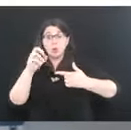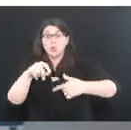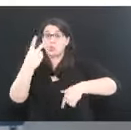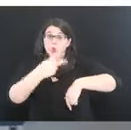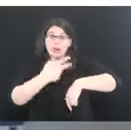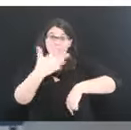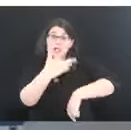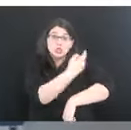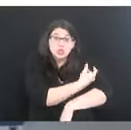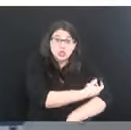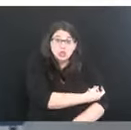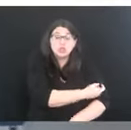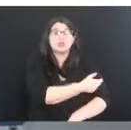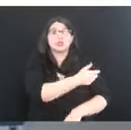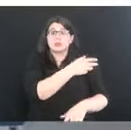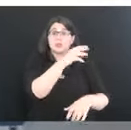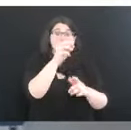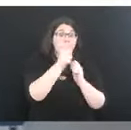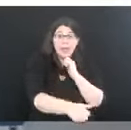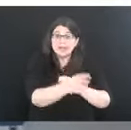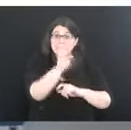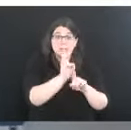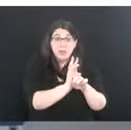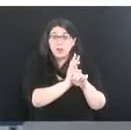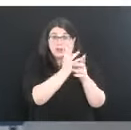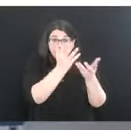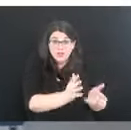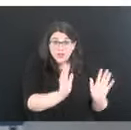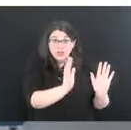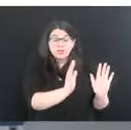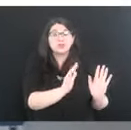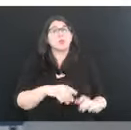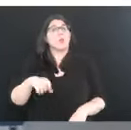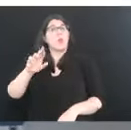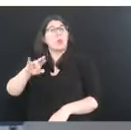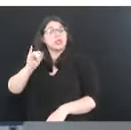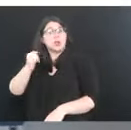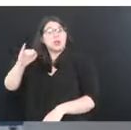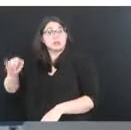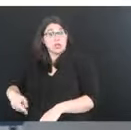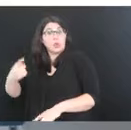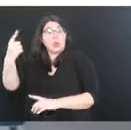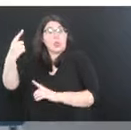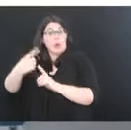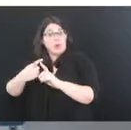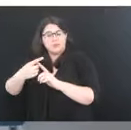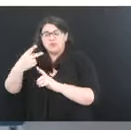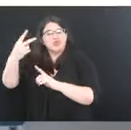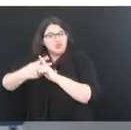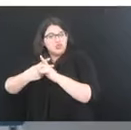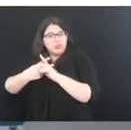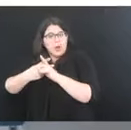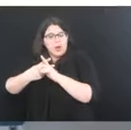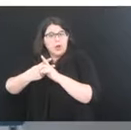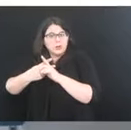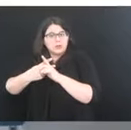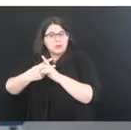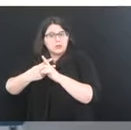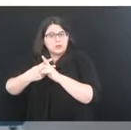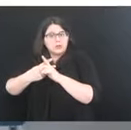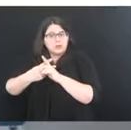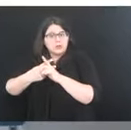those two vaccines or has one vaccine with Johnson and Johnson and is two months after that vaccine